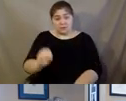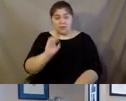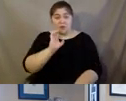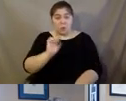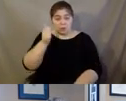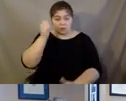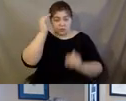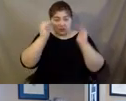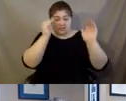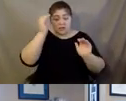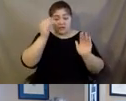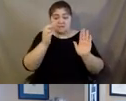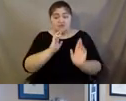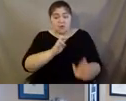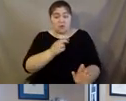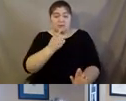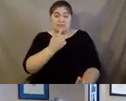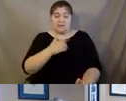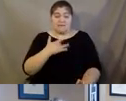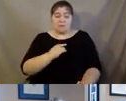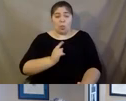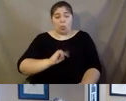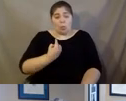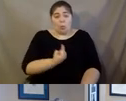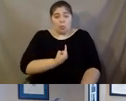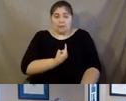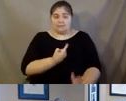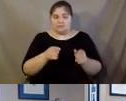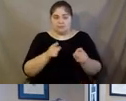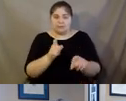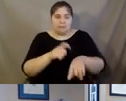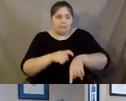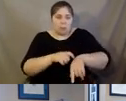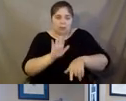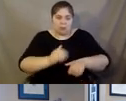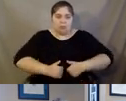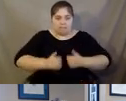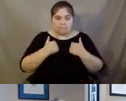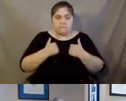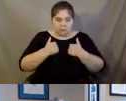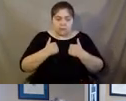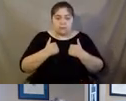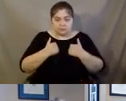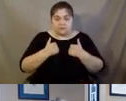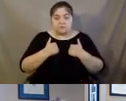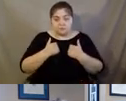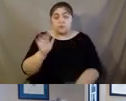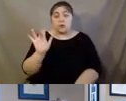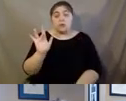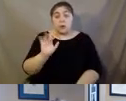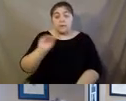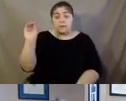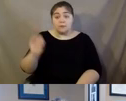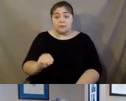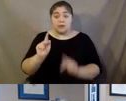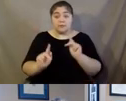loneliness at some point in their lives. 25% of people over the